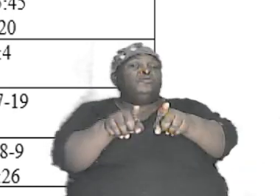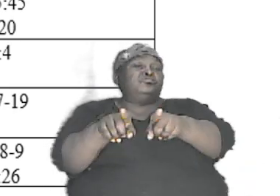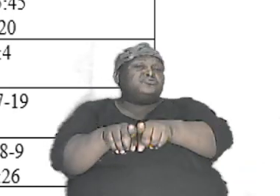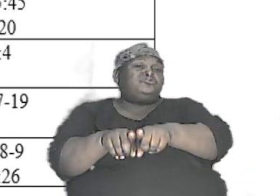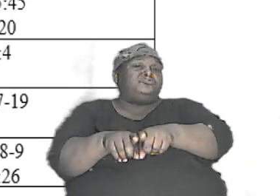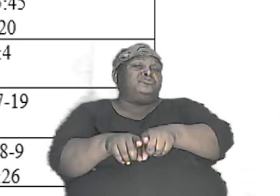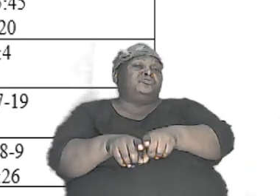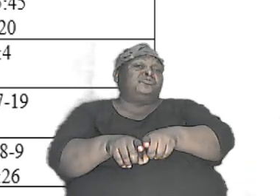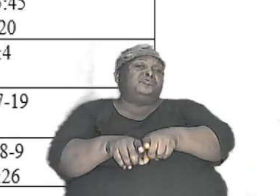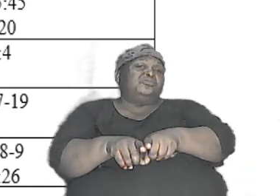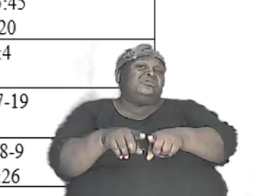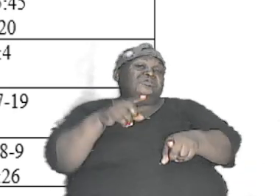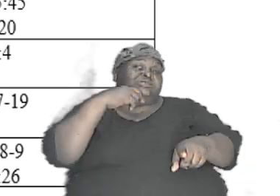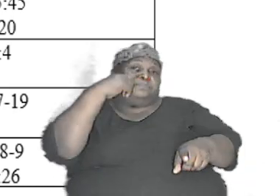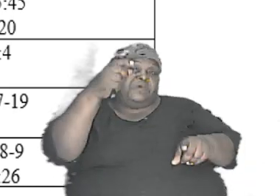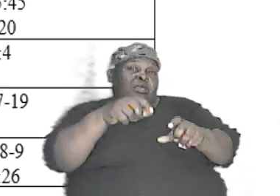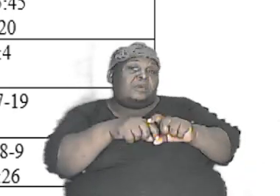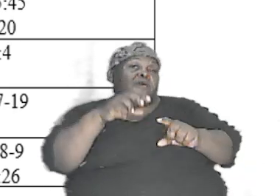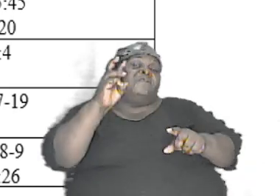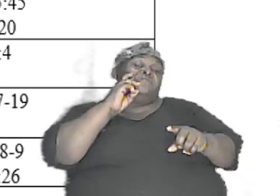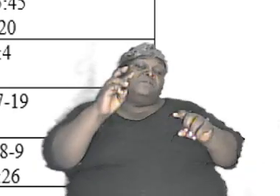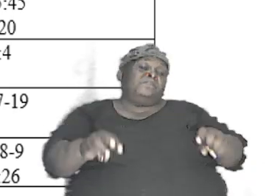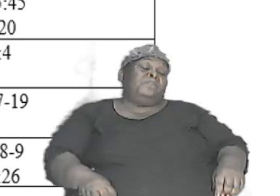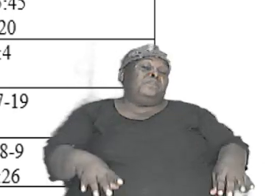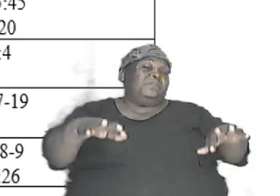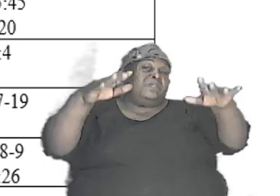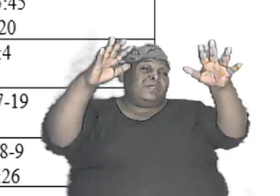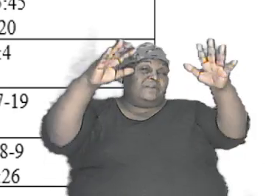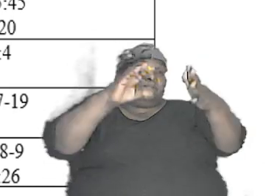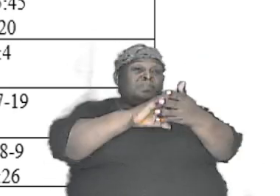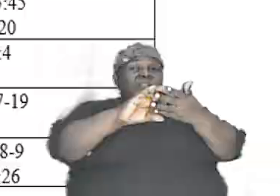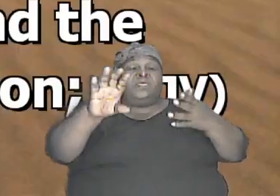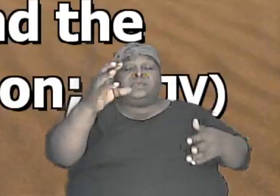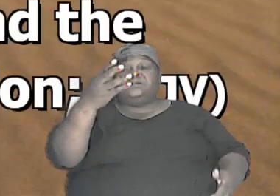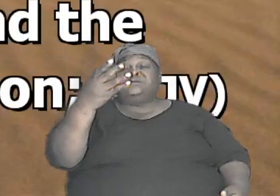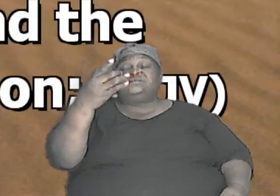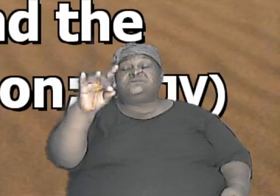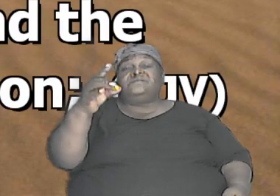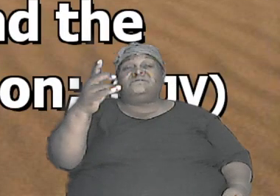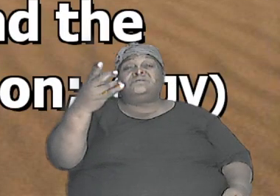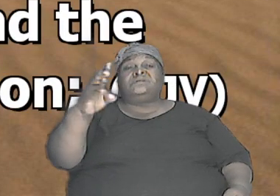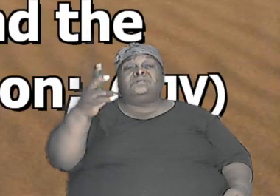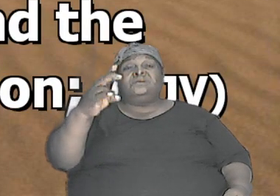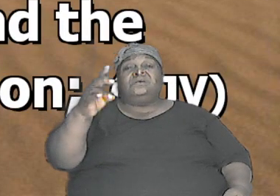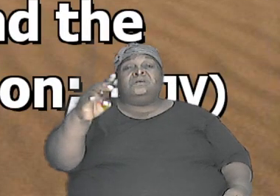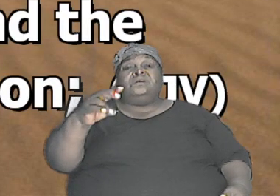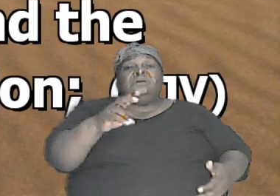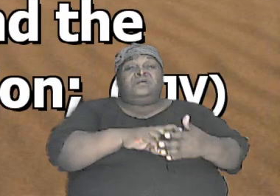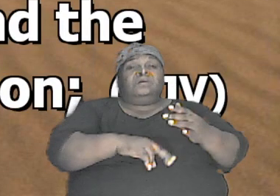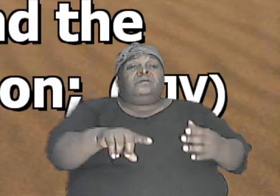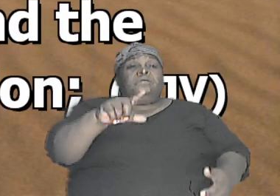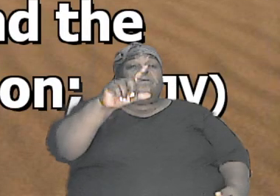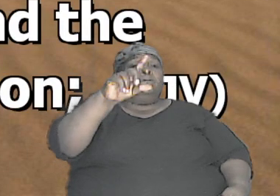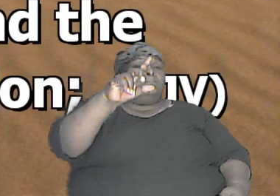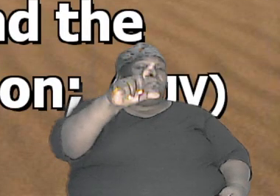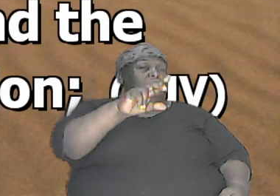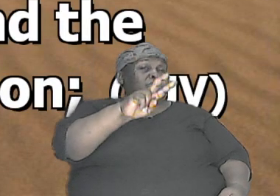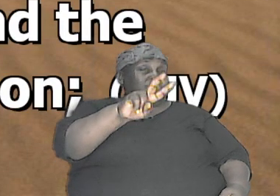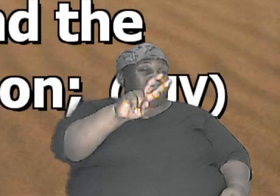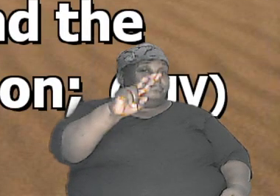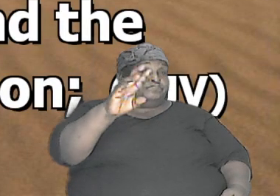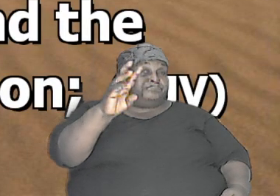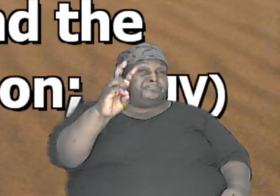Caraba raised the perspective of the Bible and Acts chapter 17 brethren beloved and verse 26 tells us